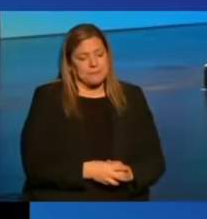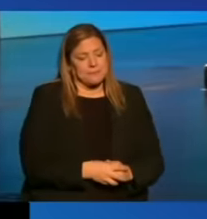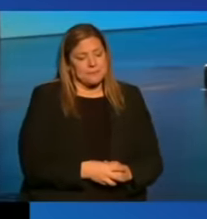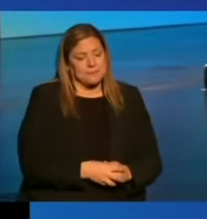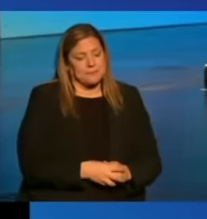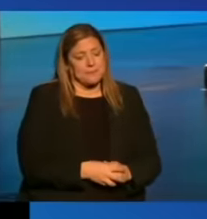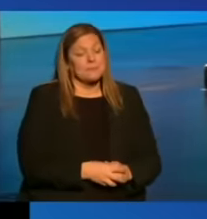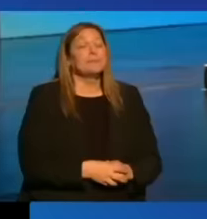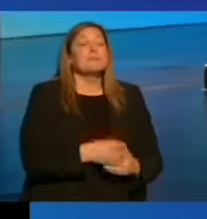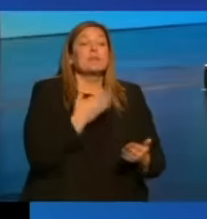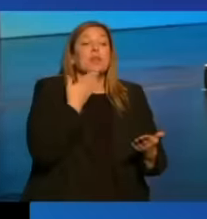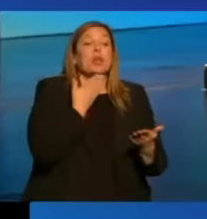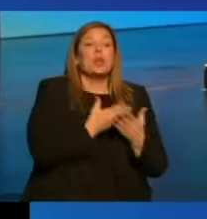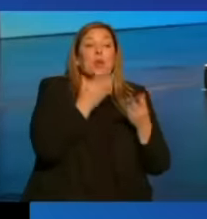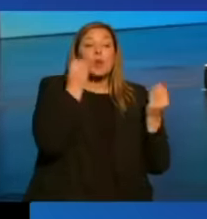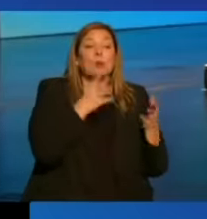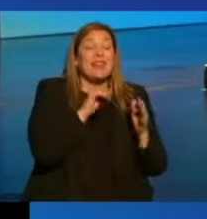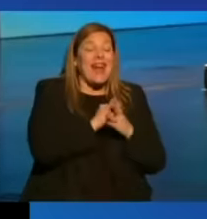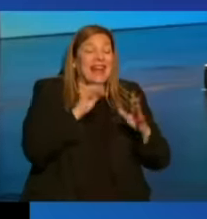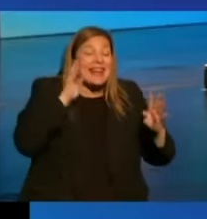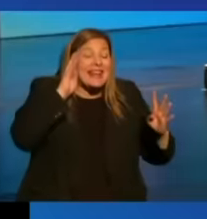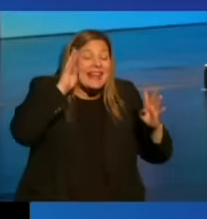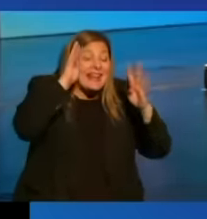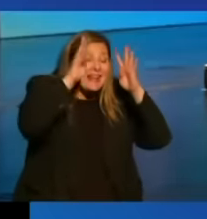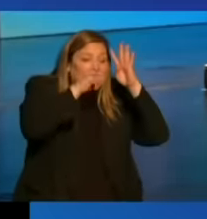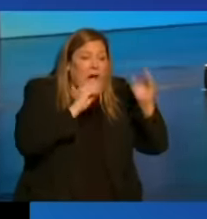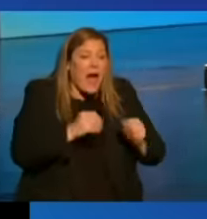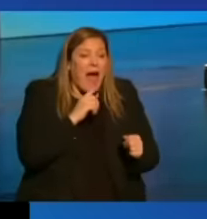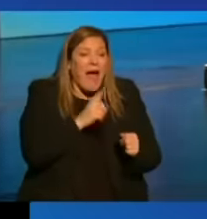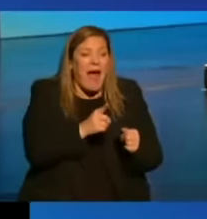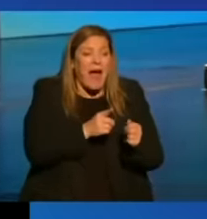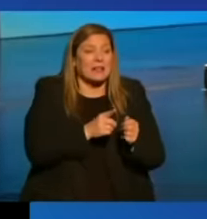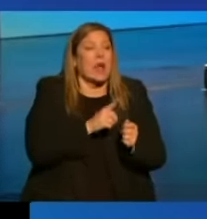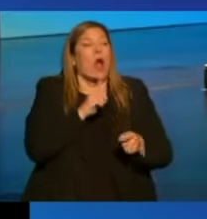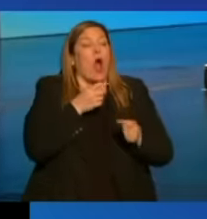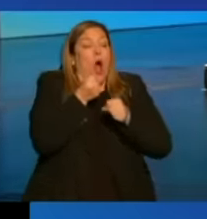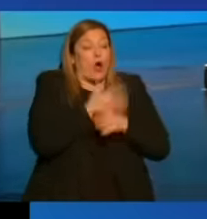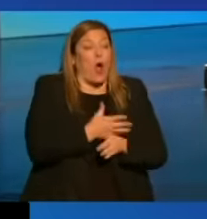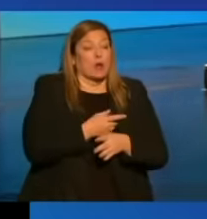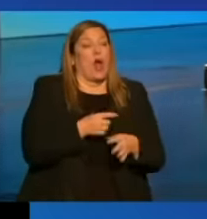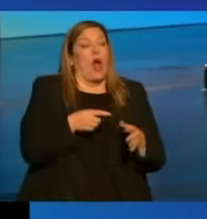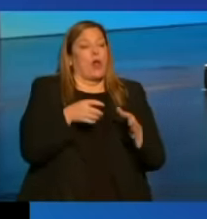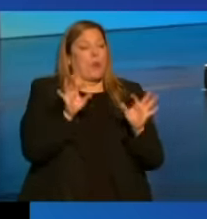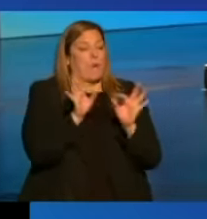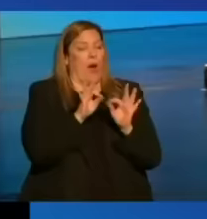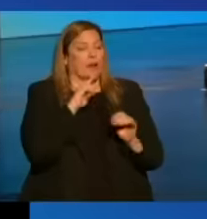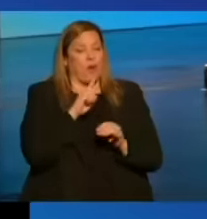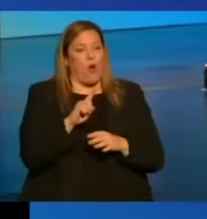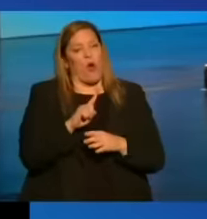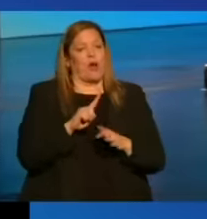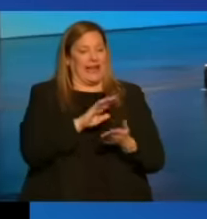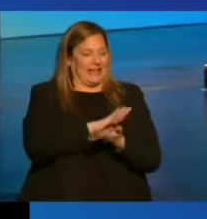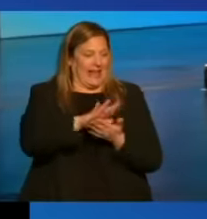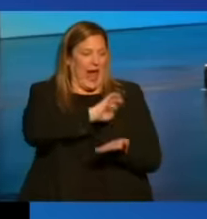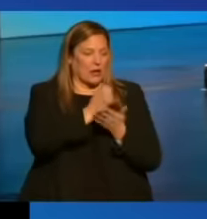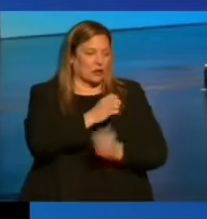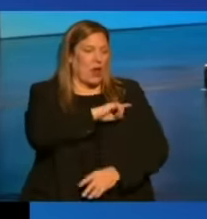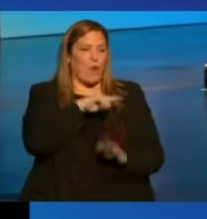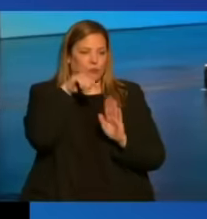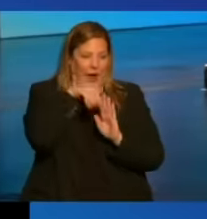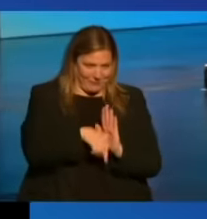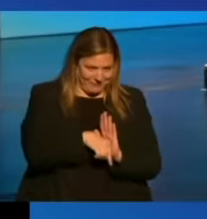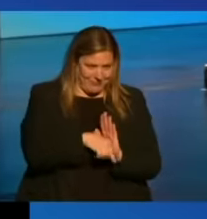The good news is that innovation has actually driven the price of clean energy down more than even the most optimistic projections predicted.